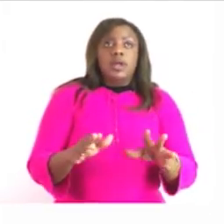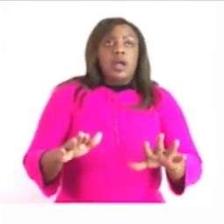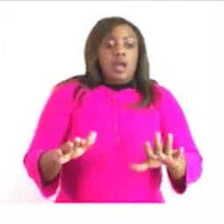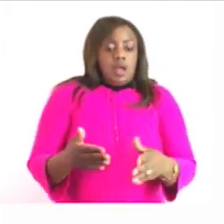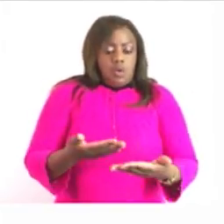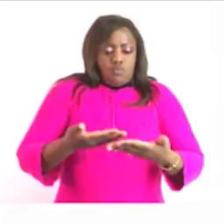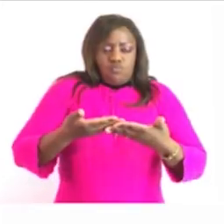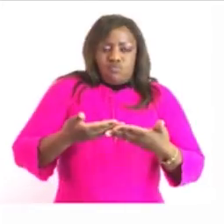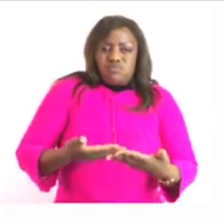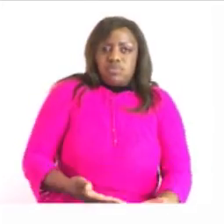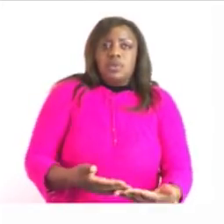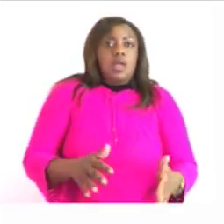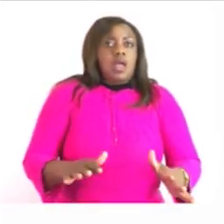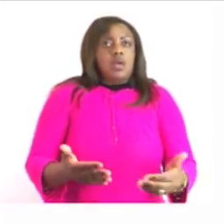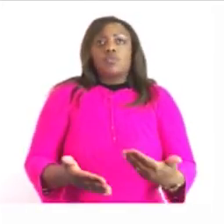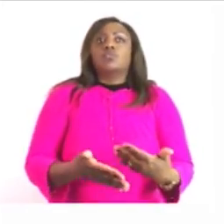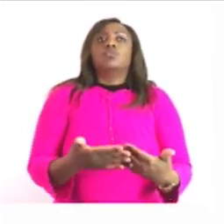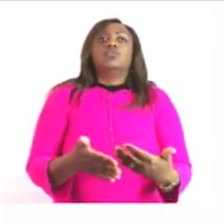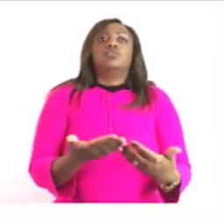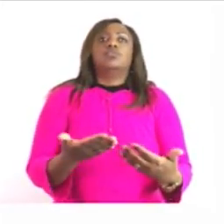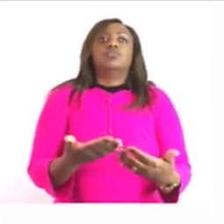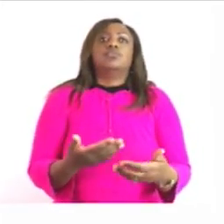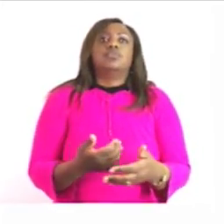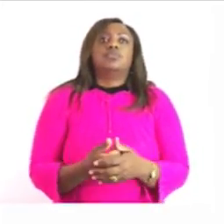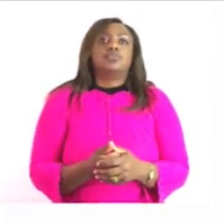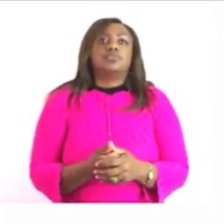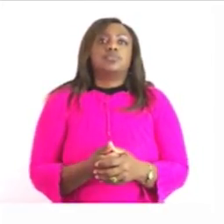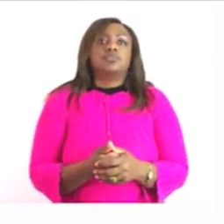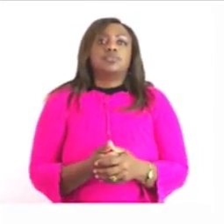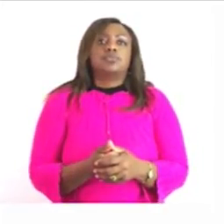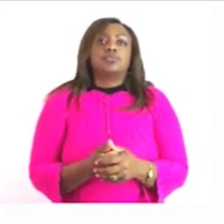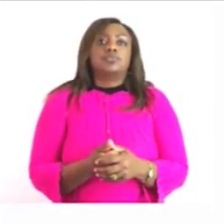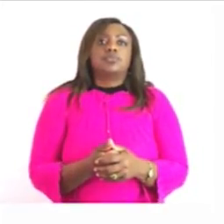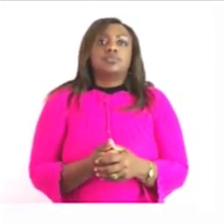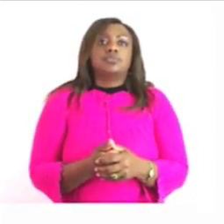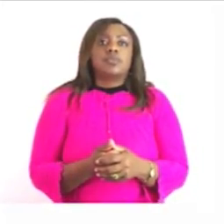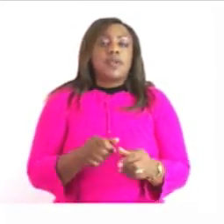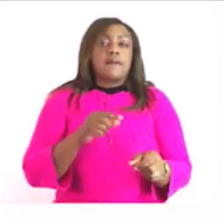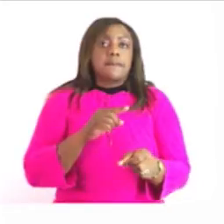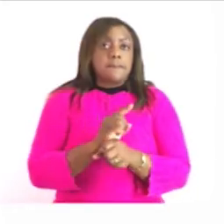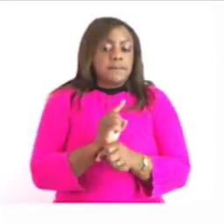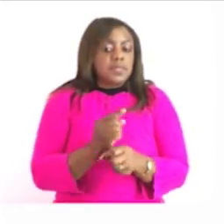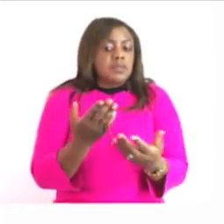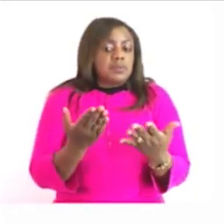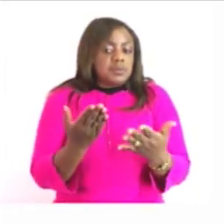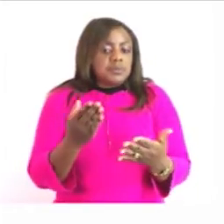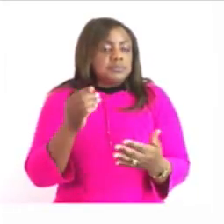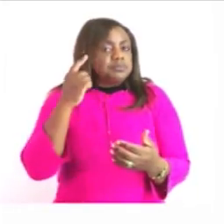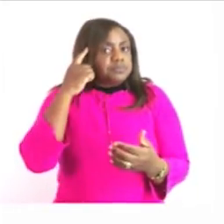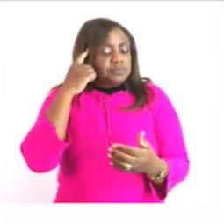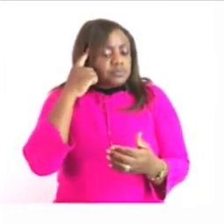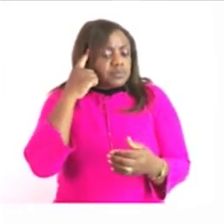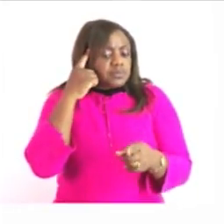the estimate is making a smart guess judgment a prediction the answer should be